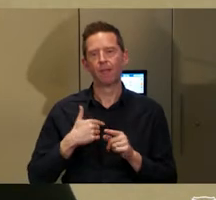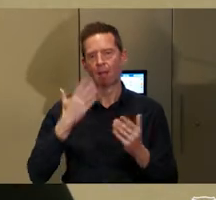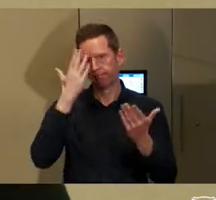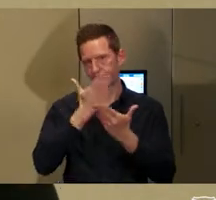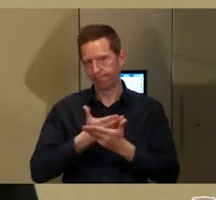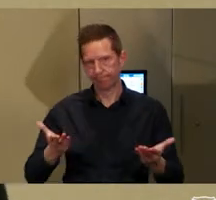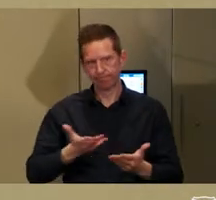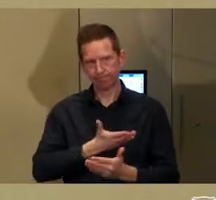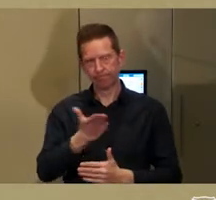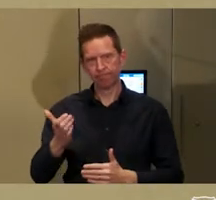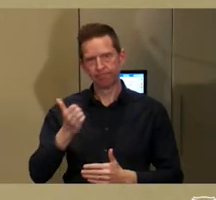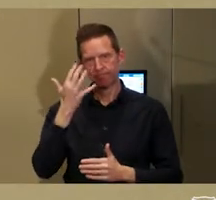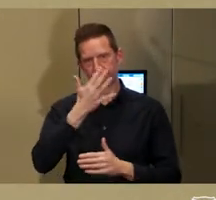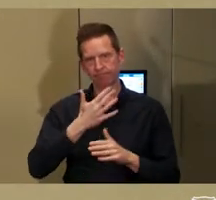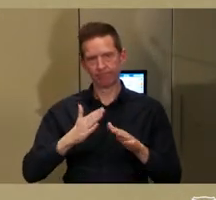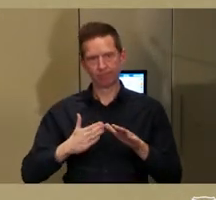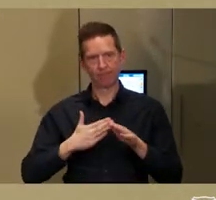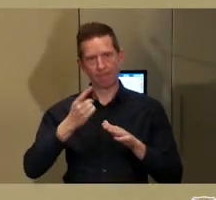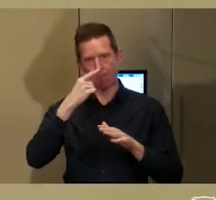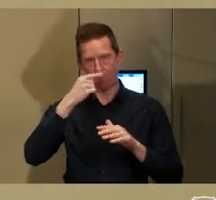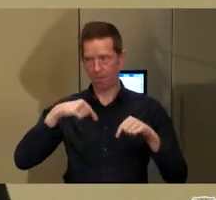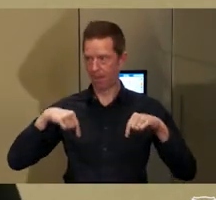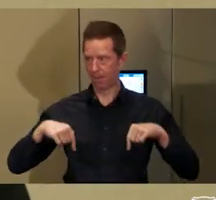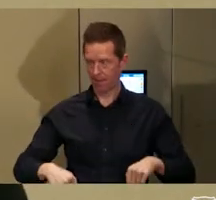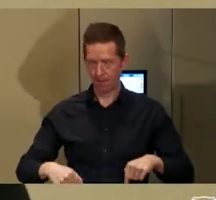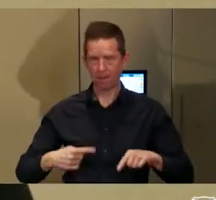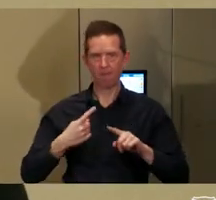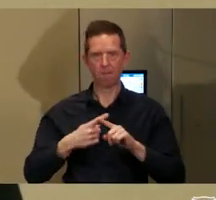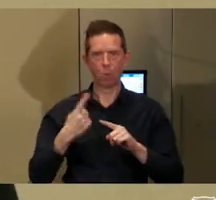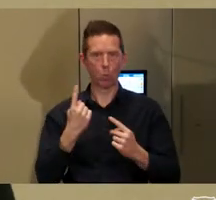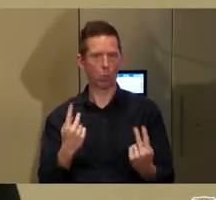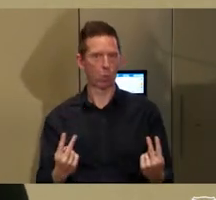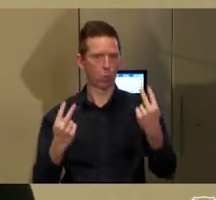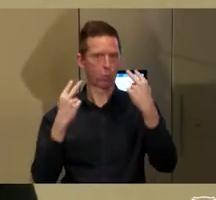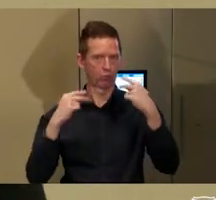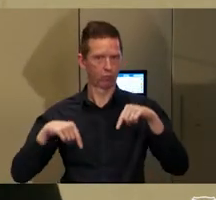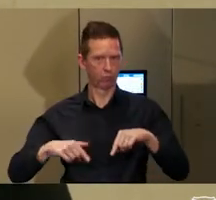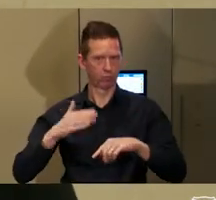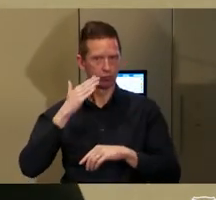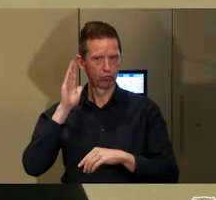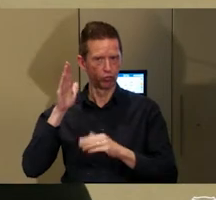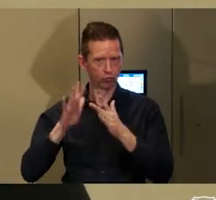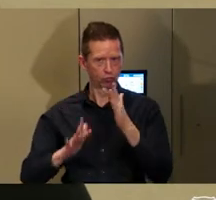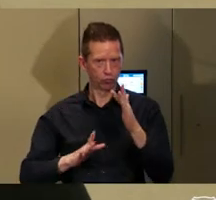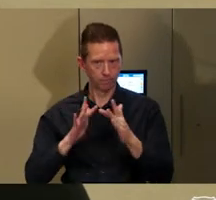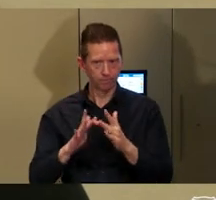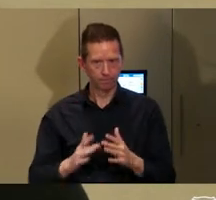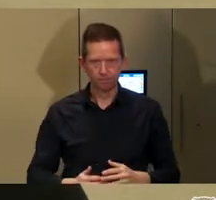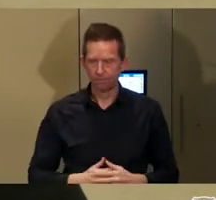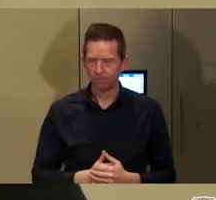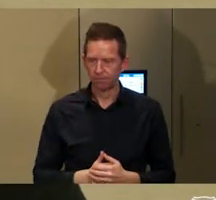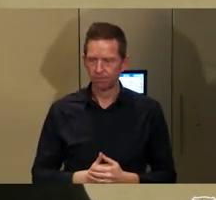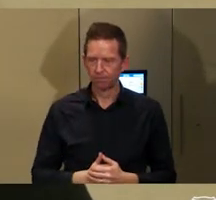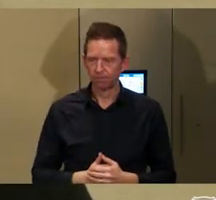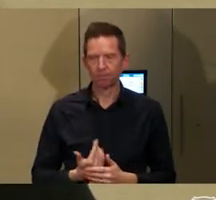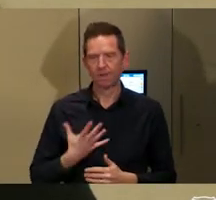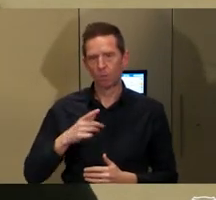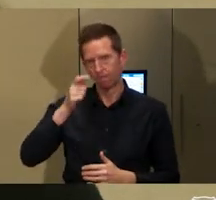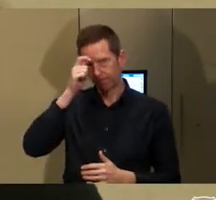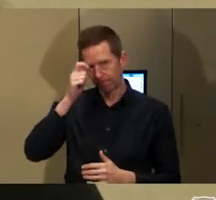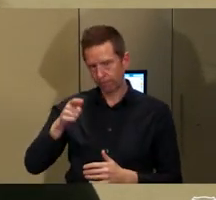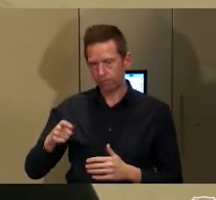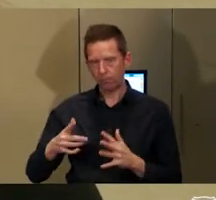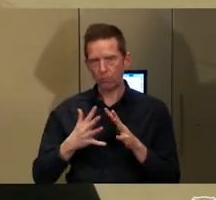people in the room and listening to the presentation. I also want to acknowledge the Woiwurrung